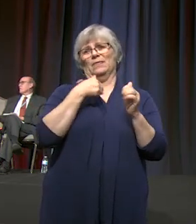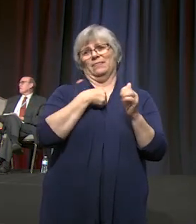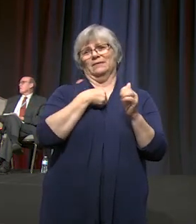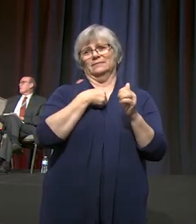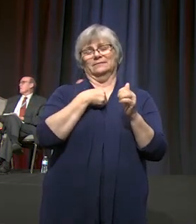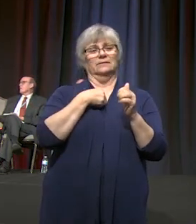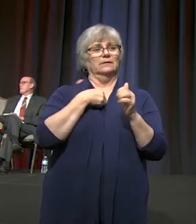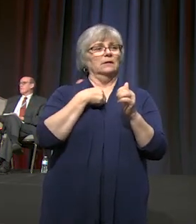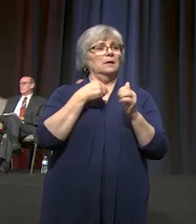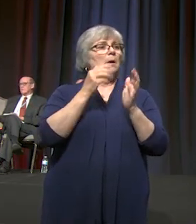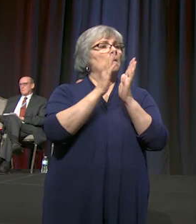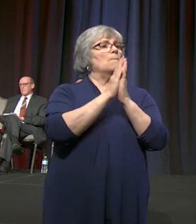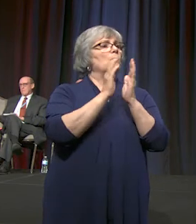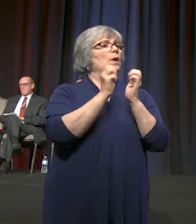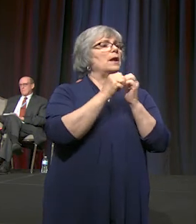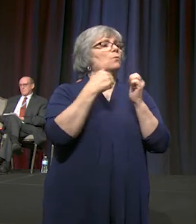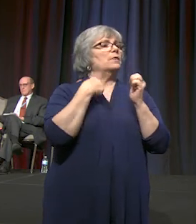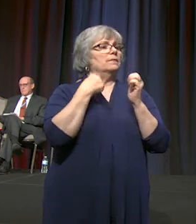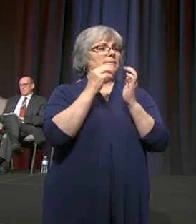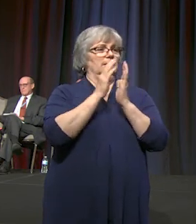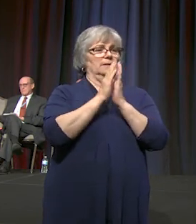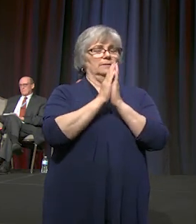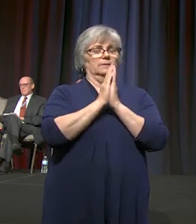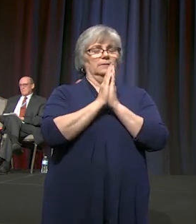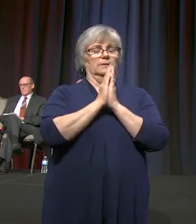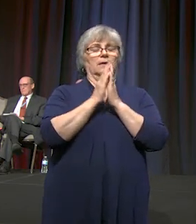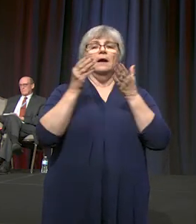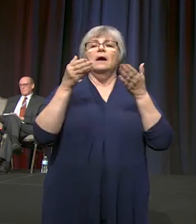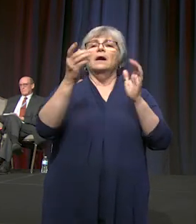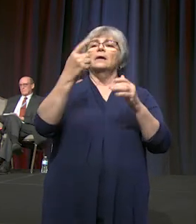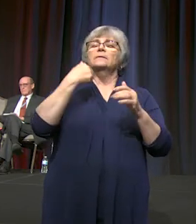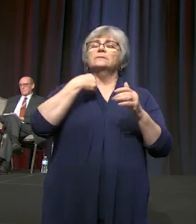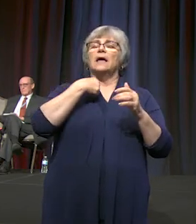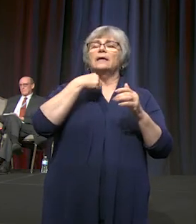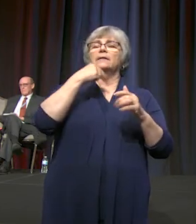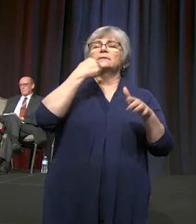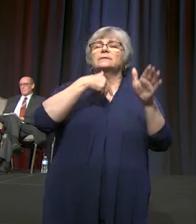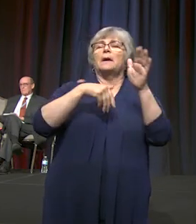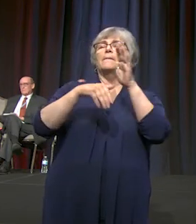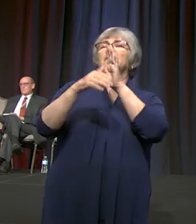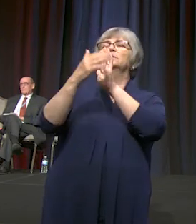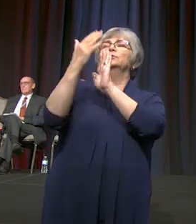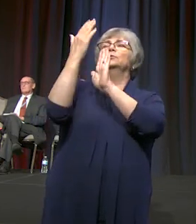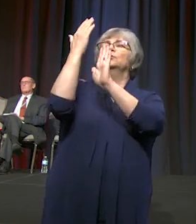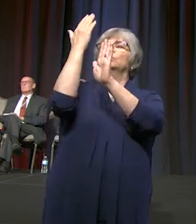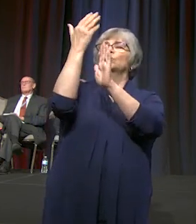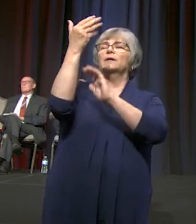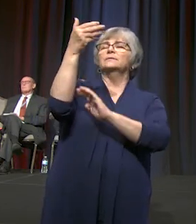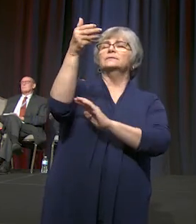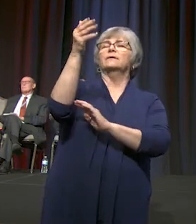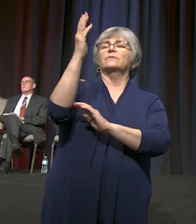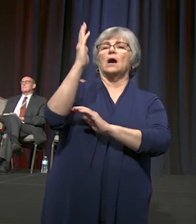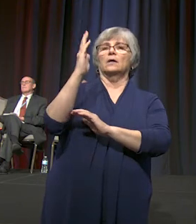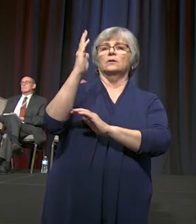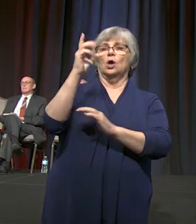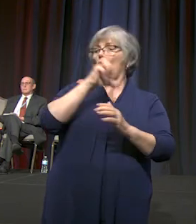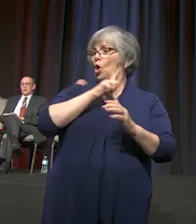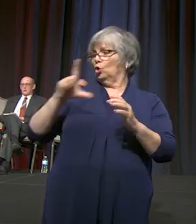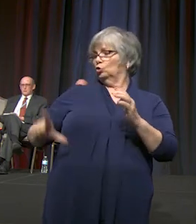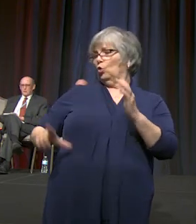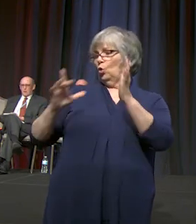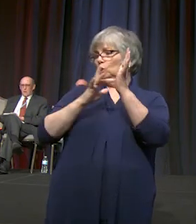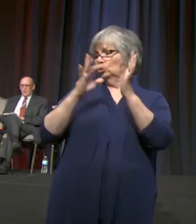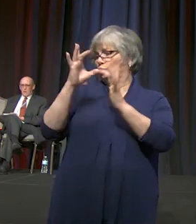Please pray with me. Let us come into the presence of God. Lord Jesus